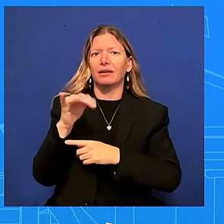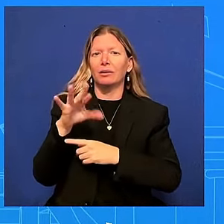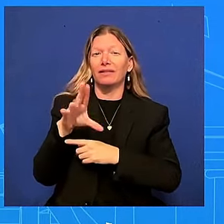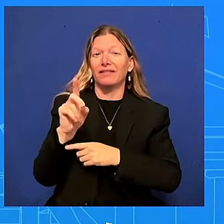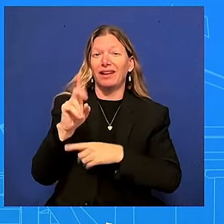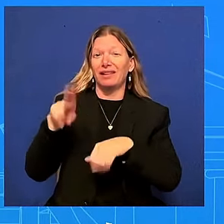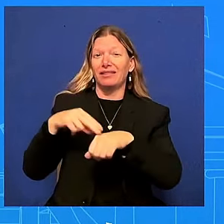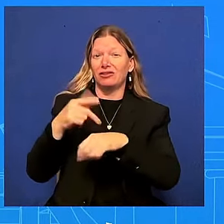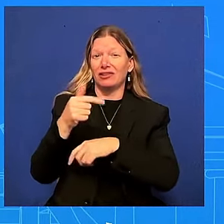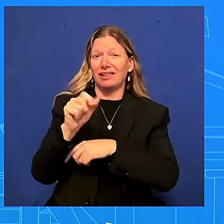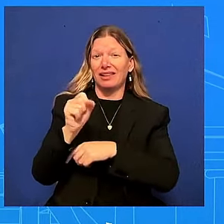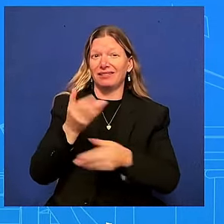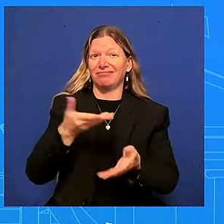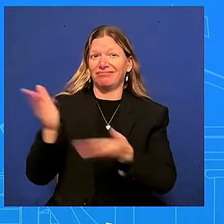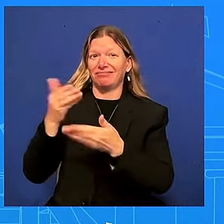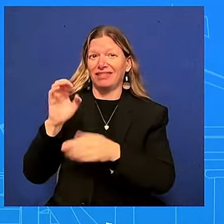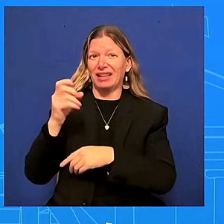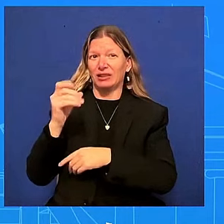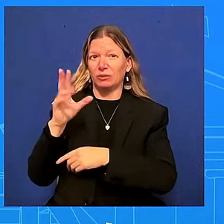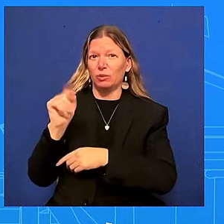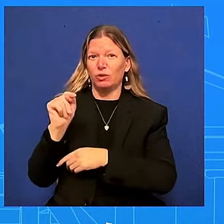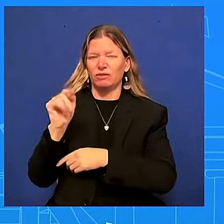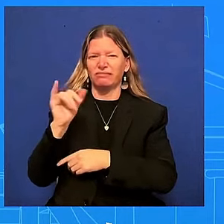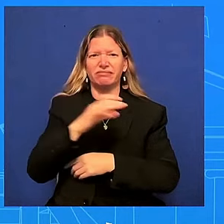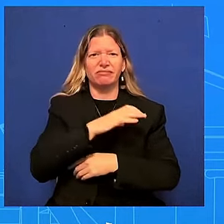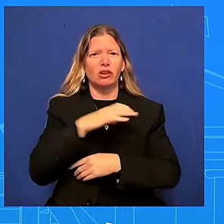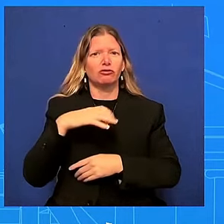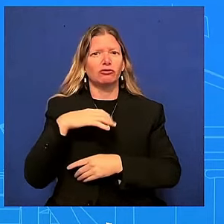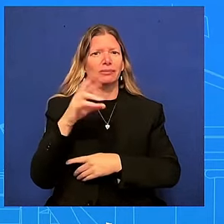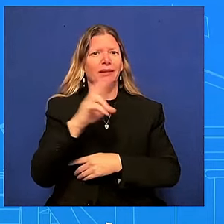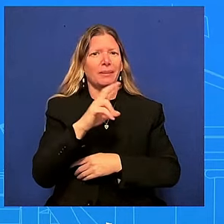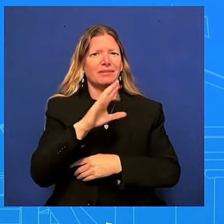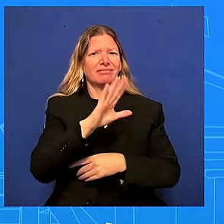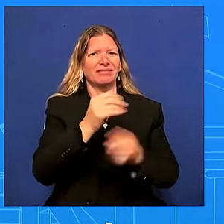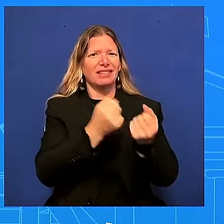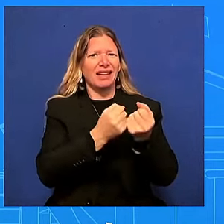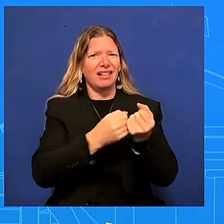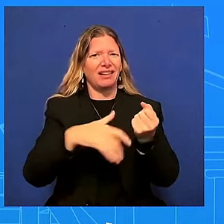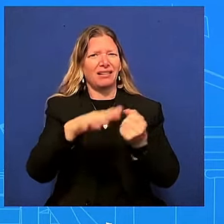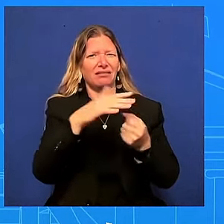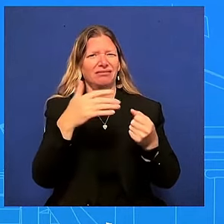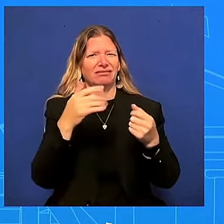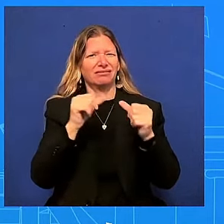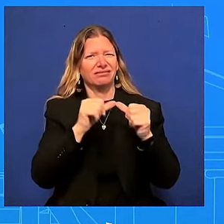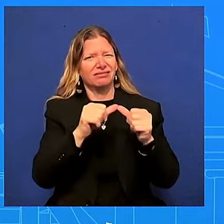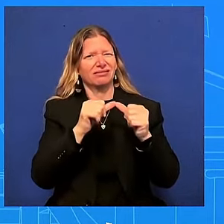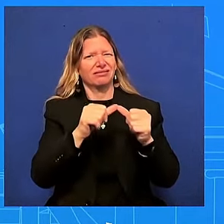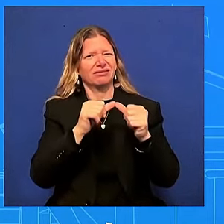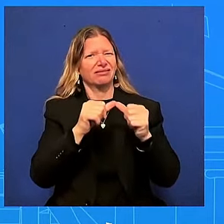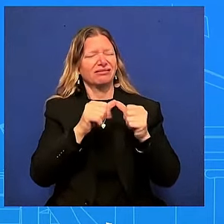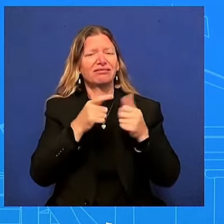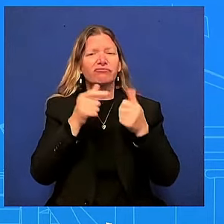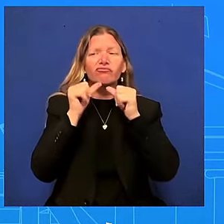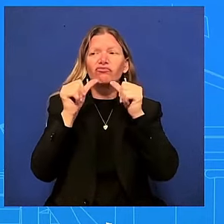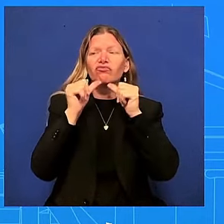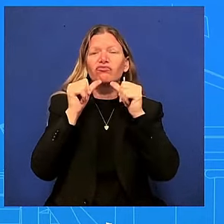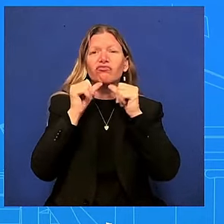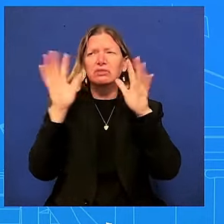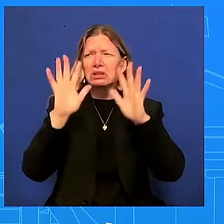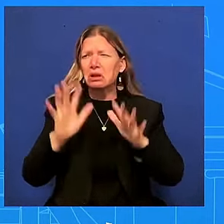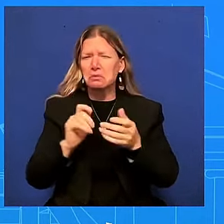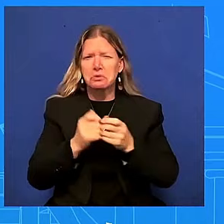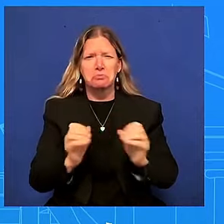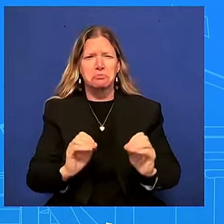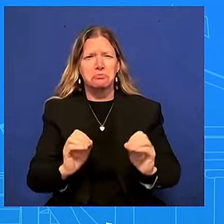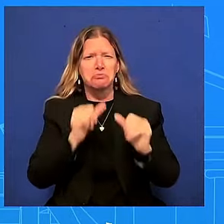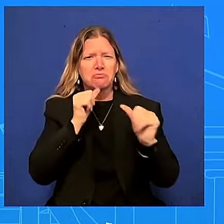climate change President Biden is committed to combating the climate crisis with every resource available that is